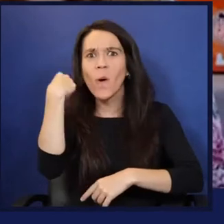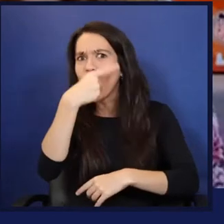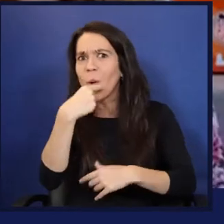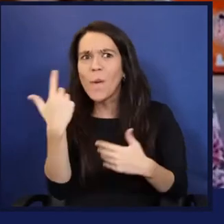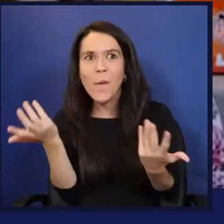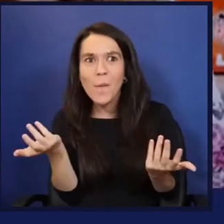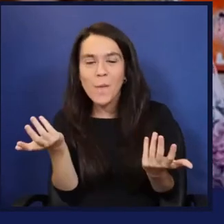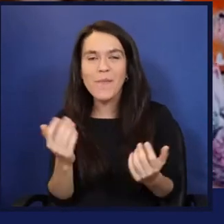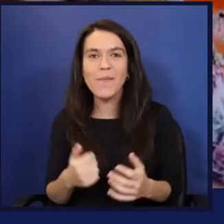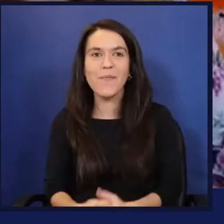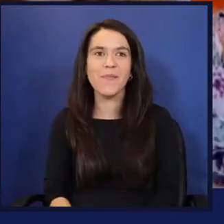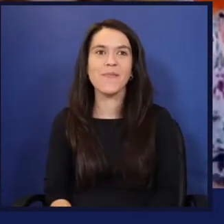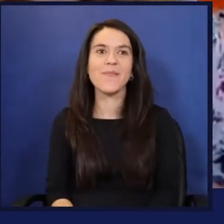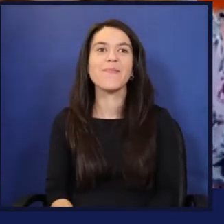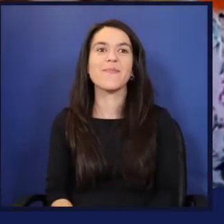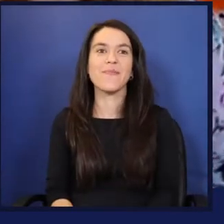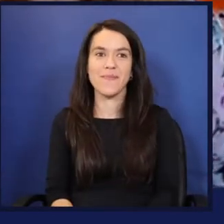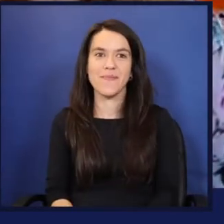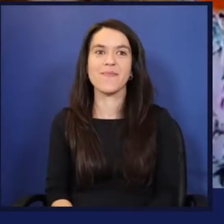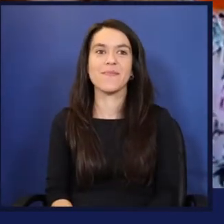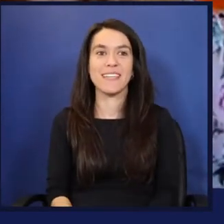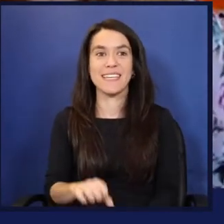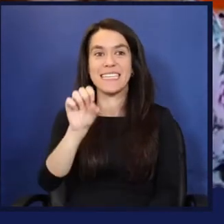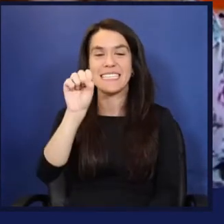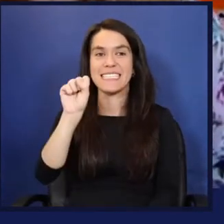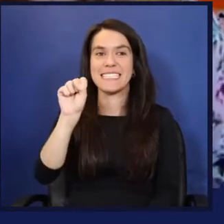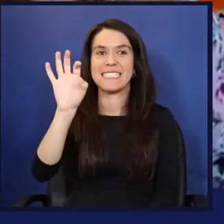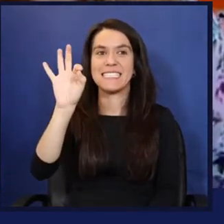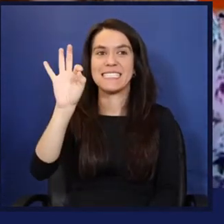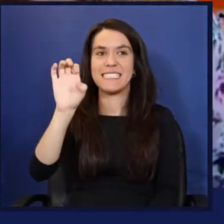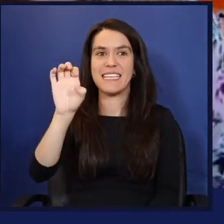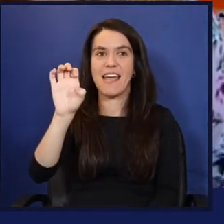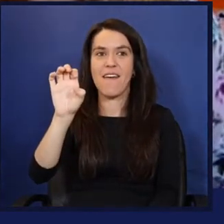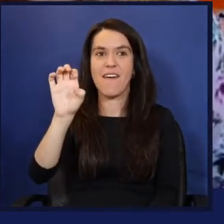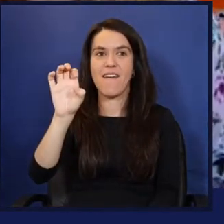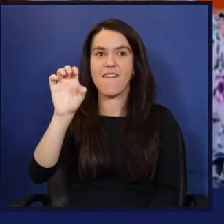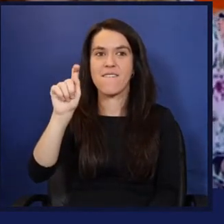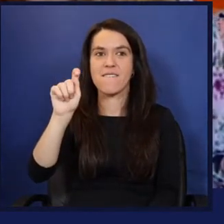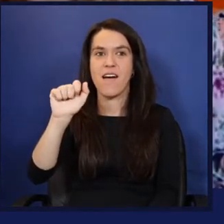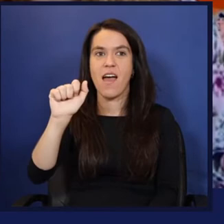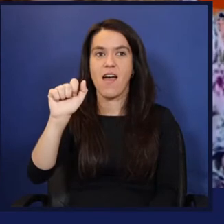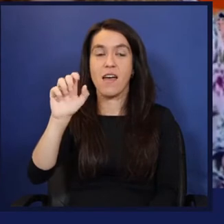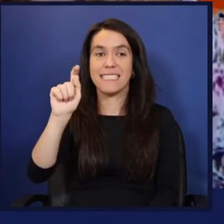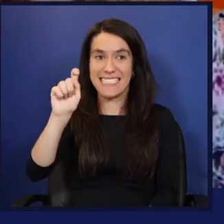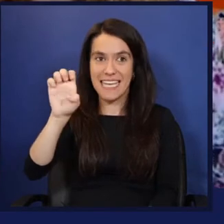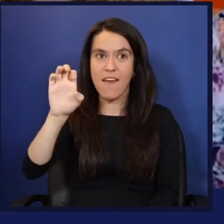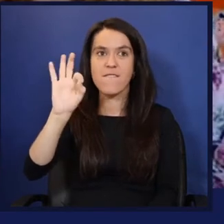Yeah. So next up is Stefano Tempesta, and he's here to talk to us about the HoloLens.